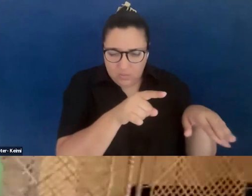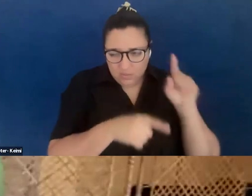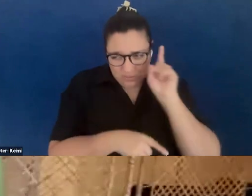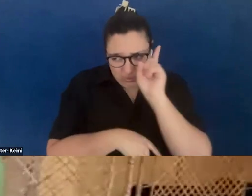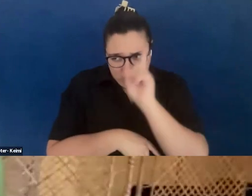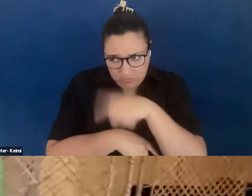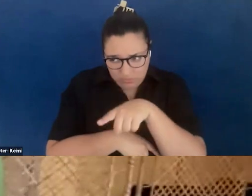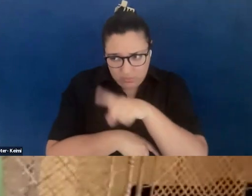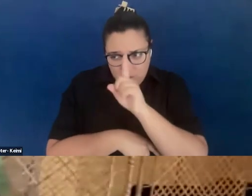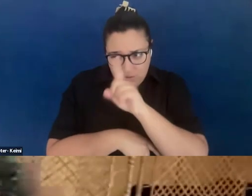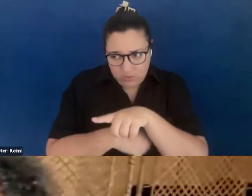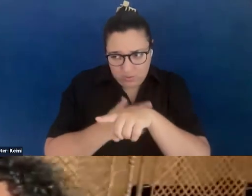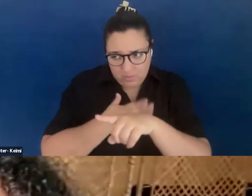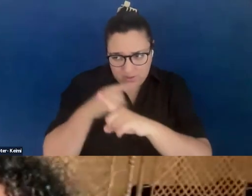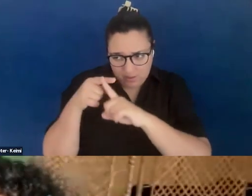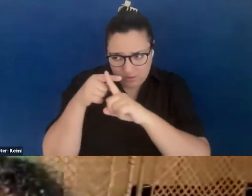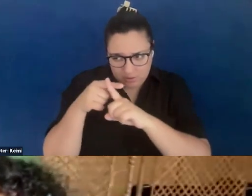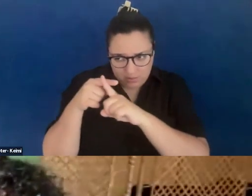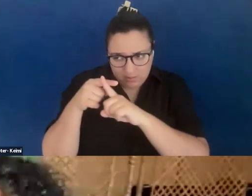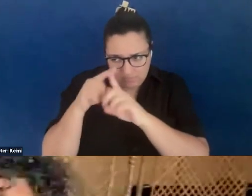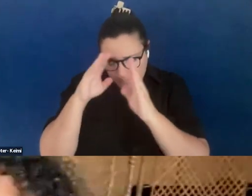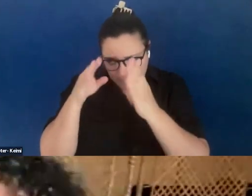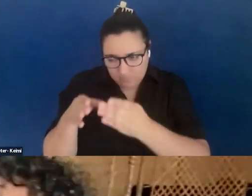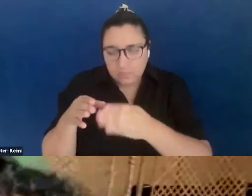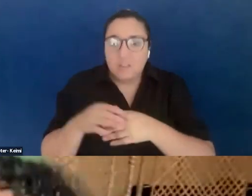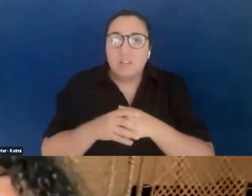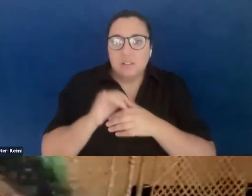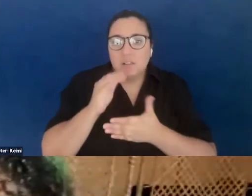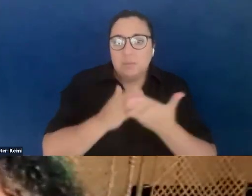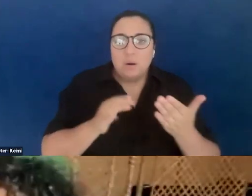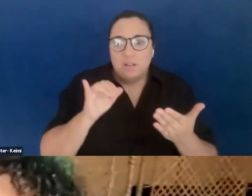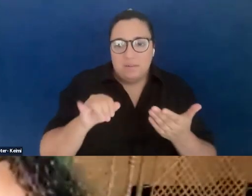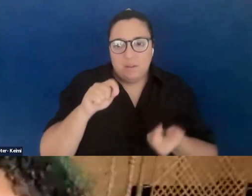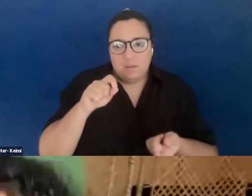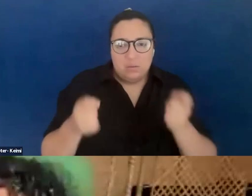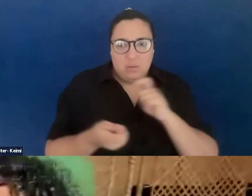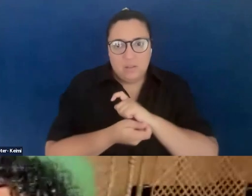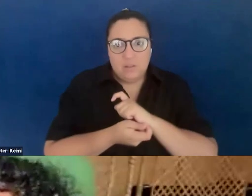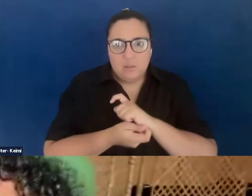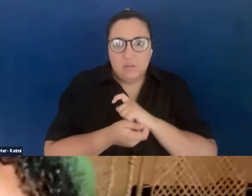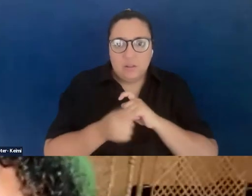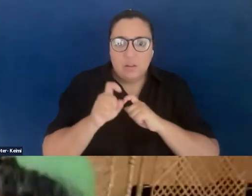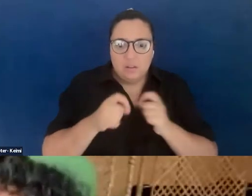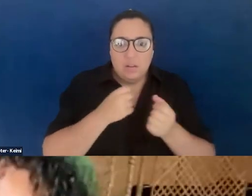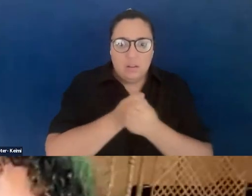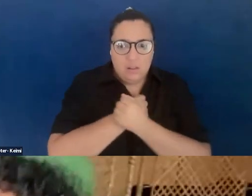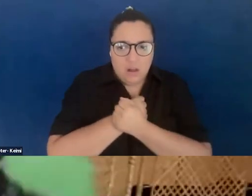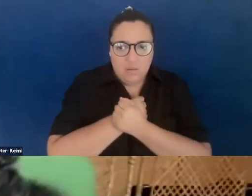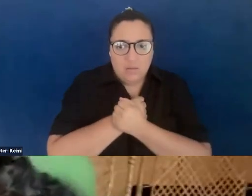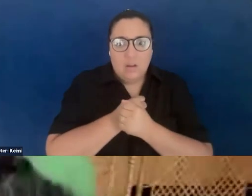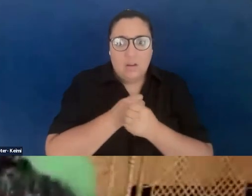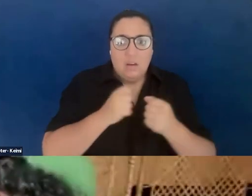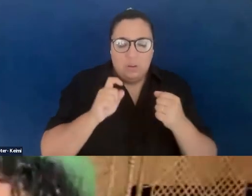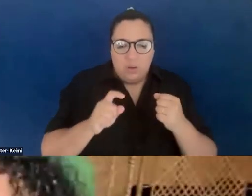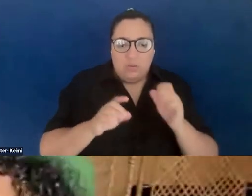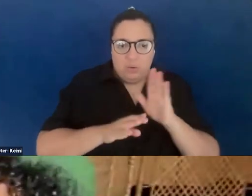are my target, right, like, and so it's, you know, it's part of that, I don't know, switch, actually put the love where the love is, right, grow where it's,